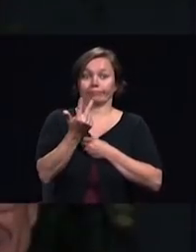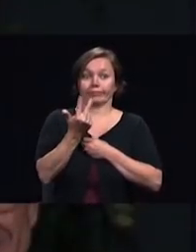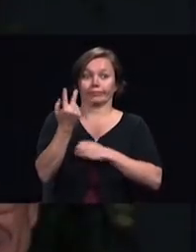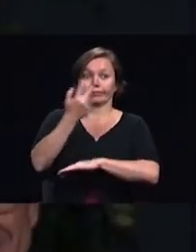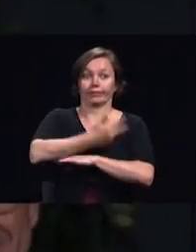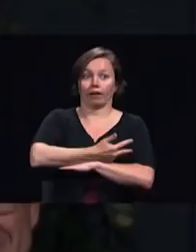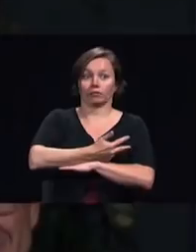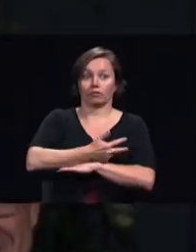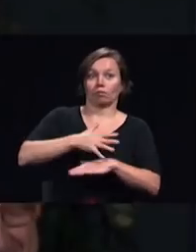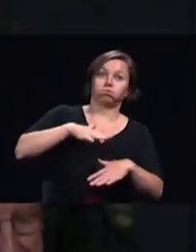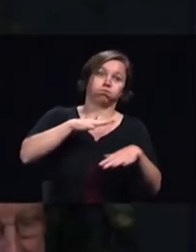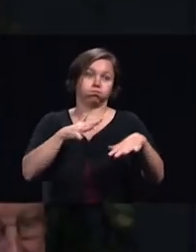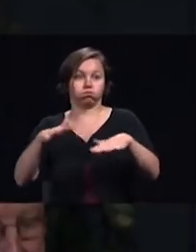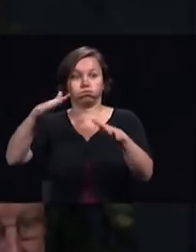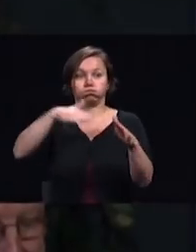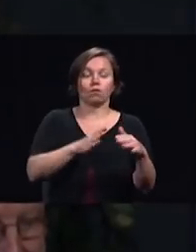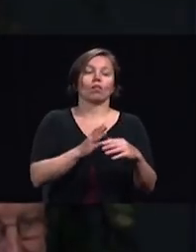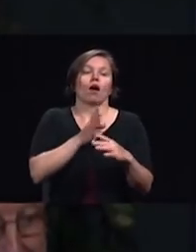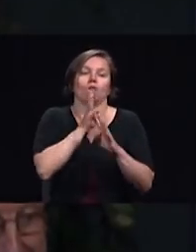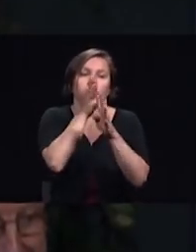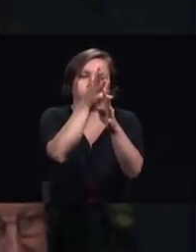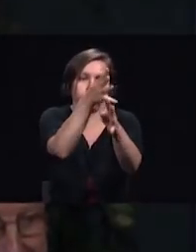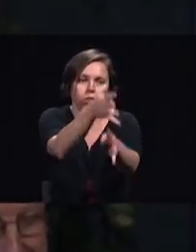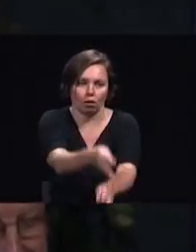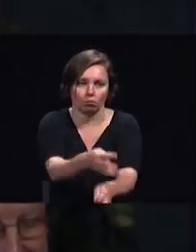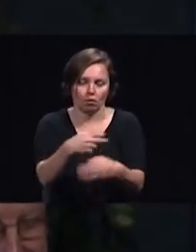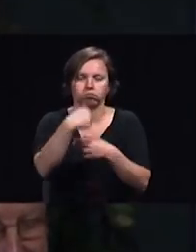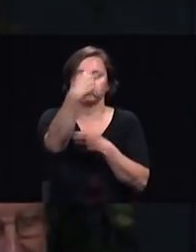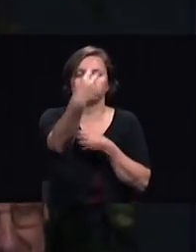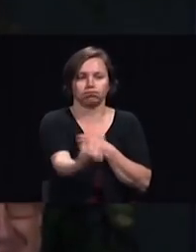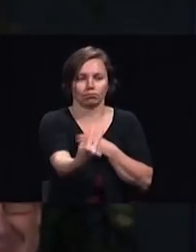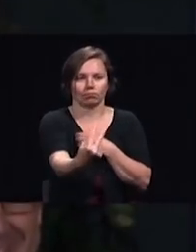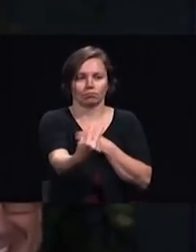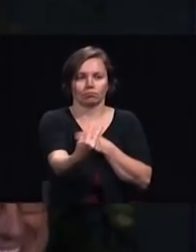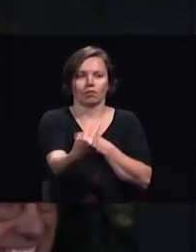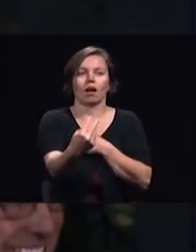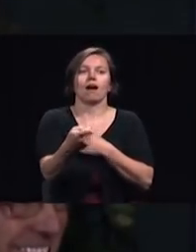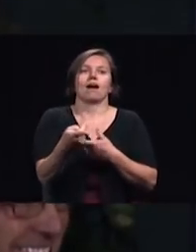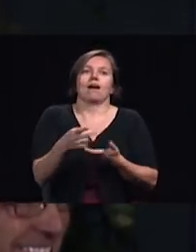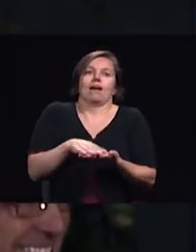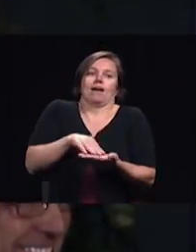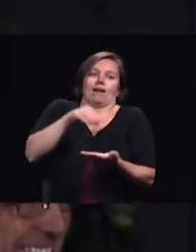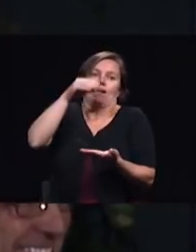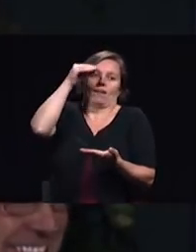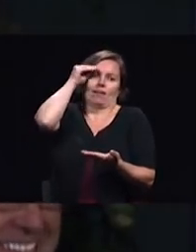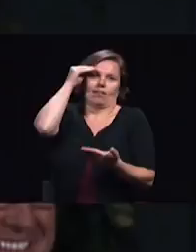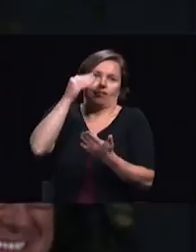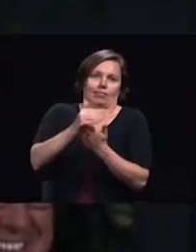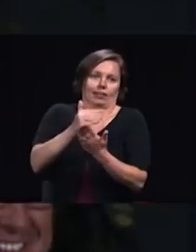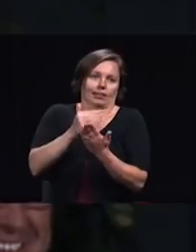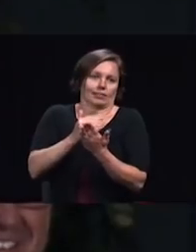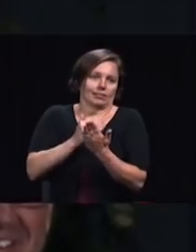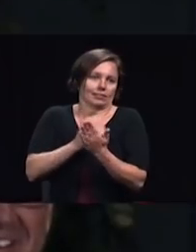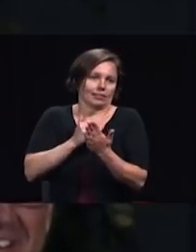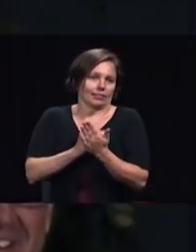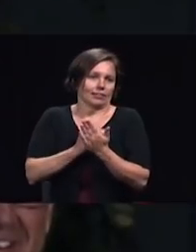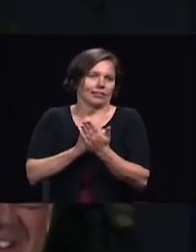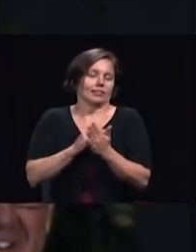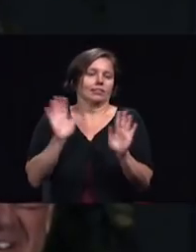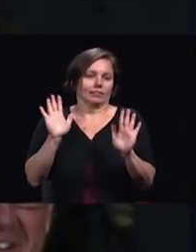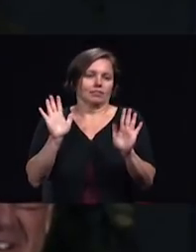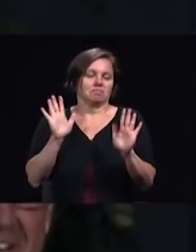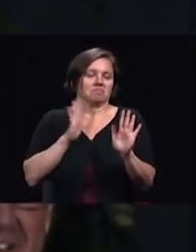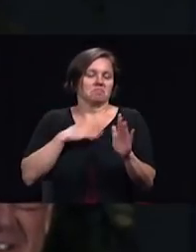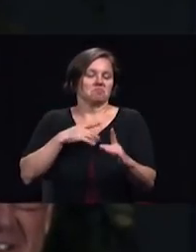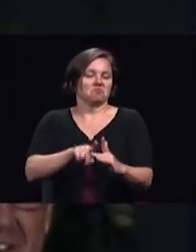fish onto the Mediterranean beach after learning his lesson no let's now pick up the really